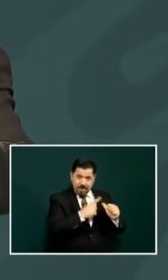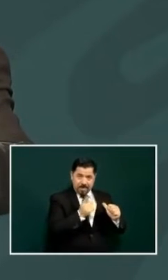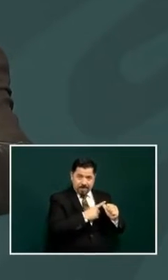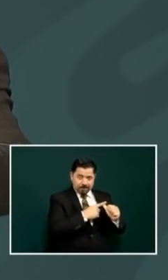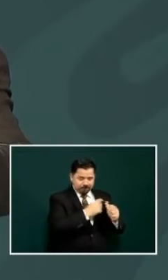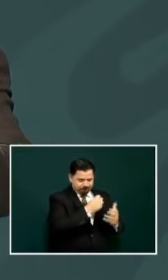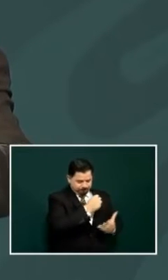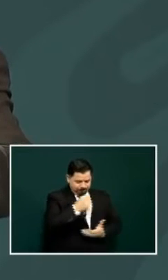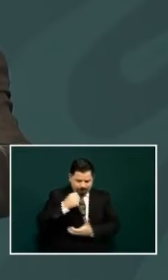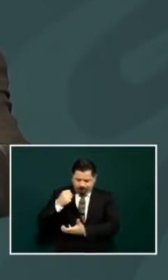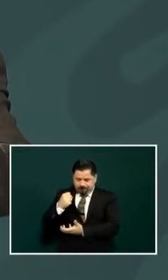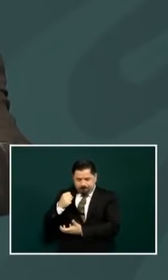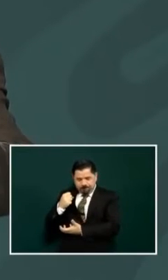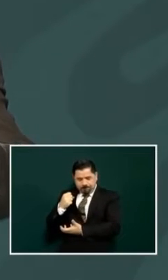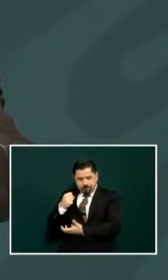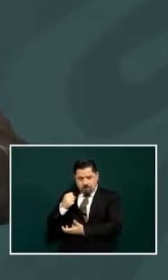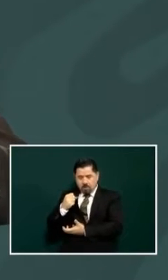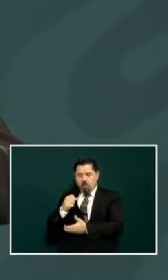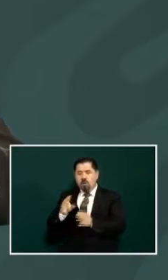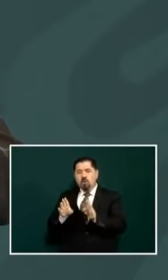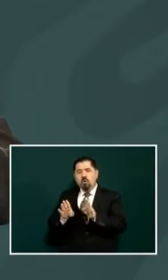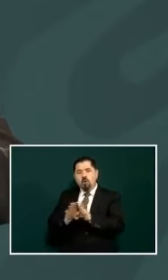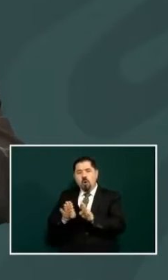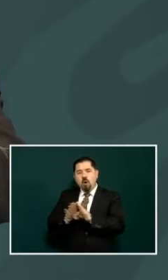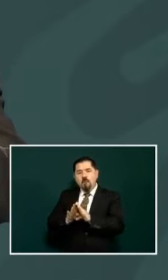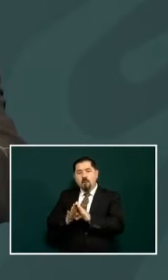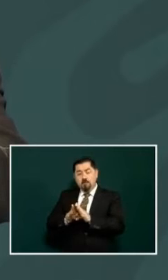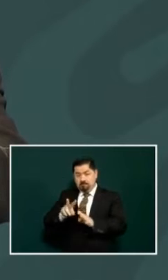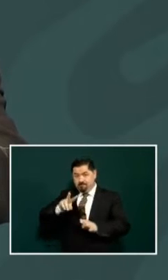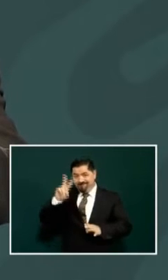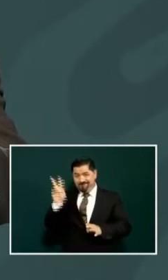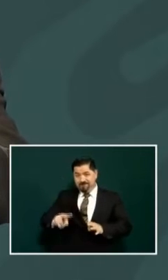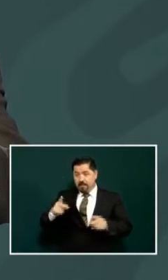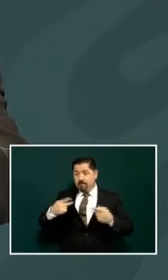actually get there the money to the people